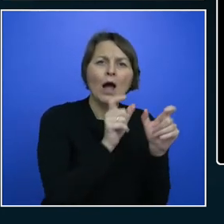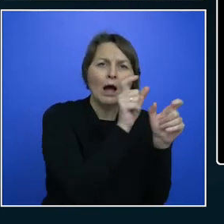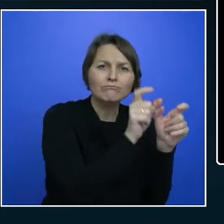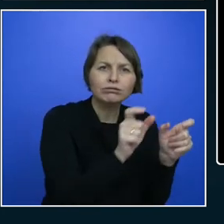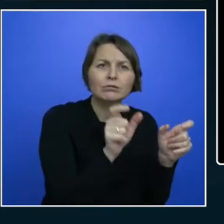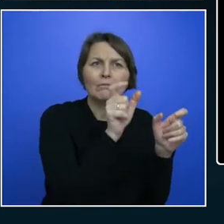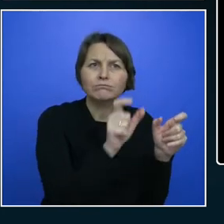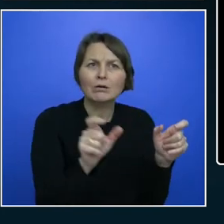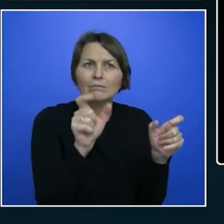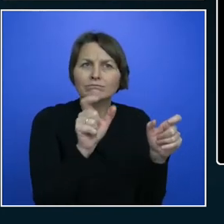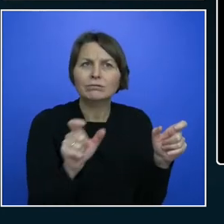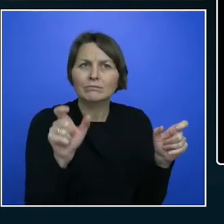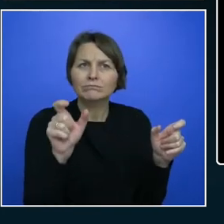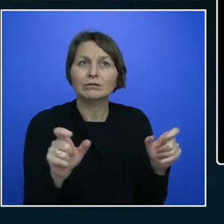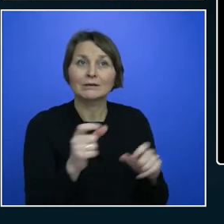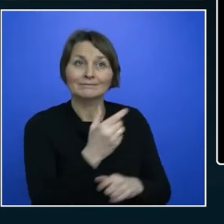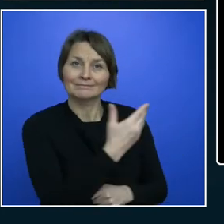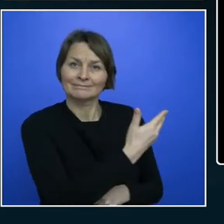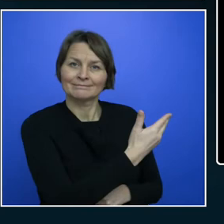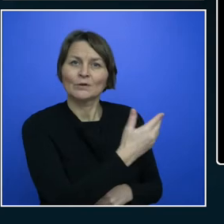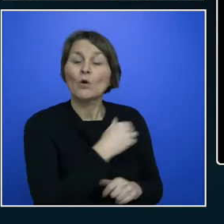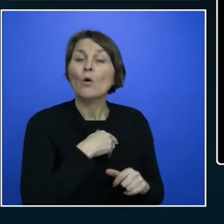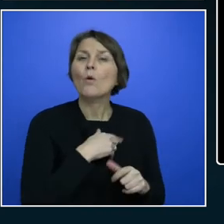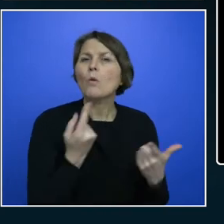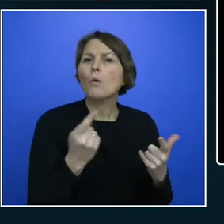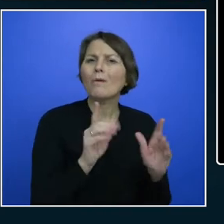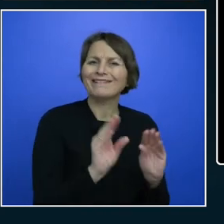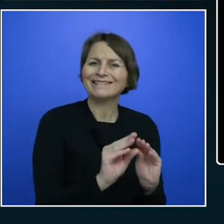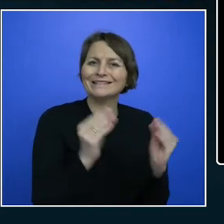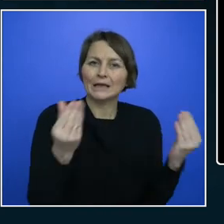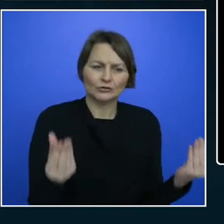then also picture dictionary on common English terms.